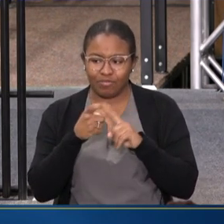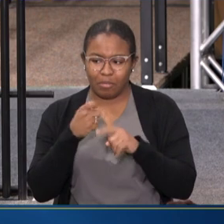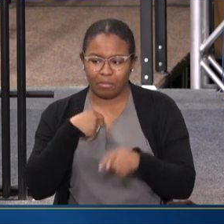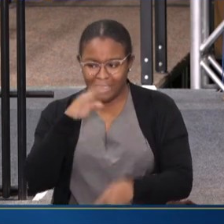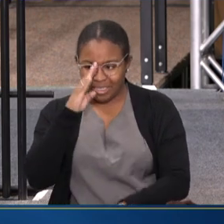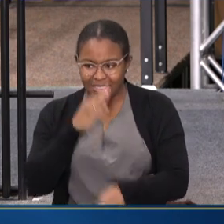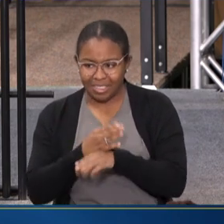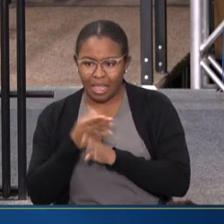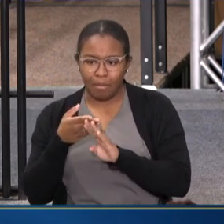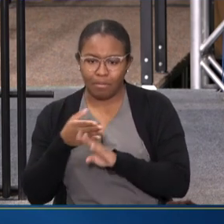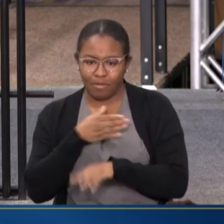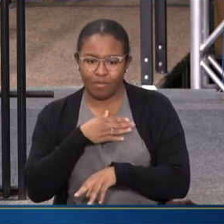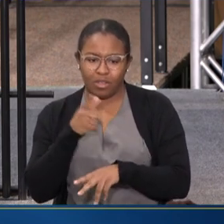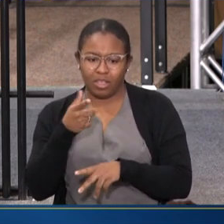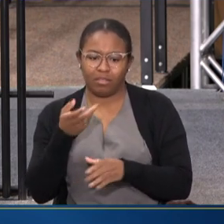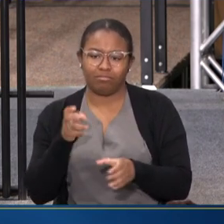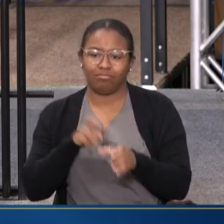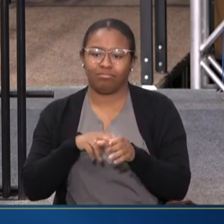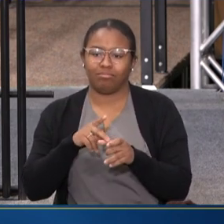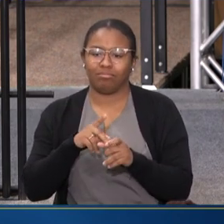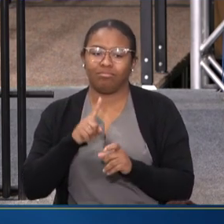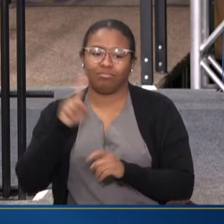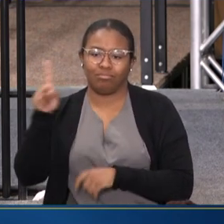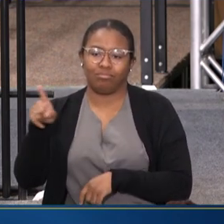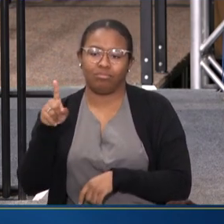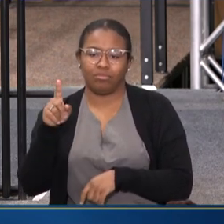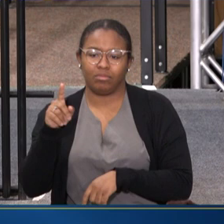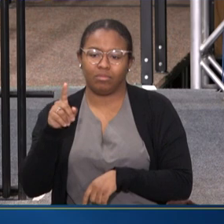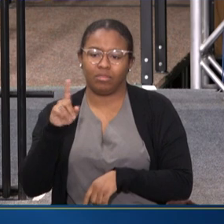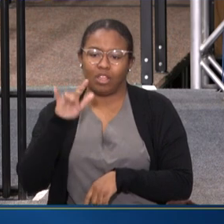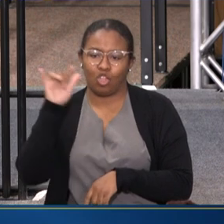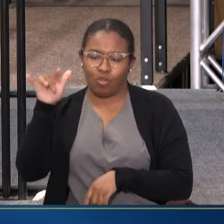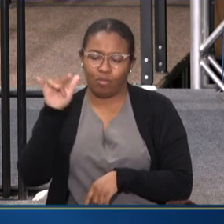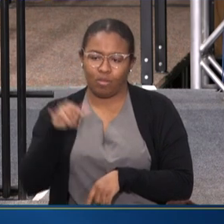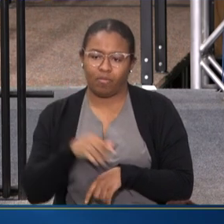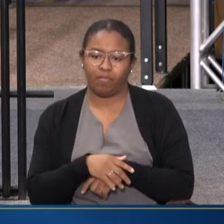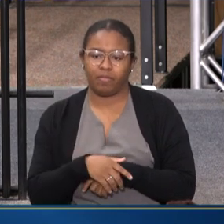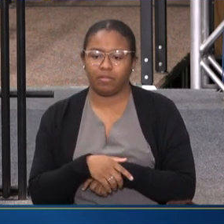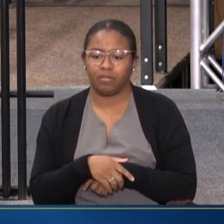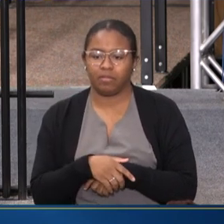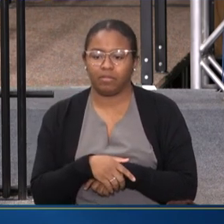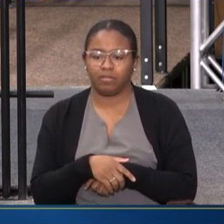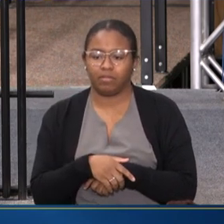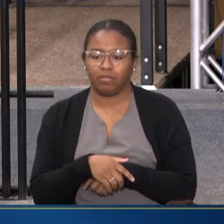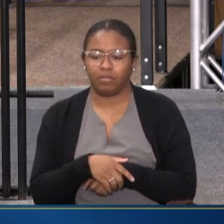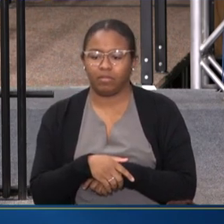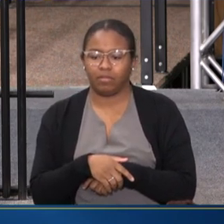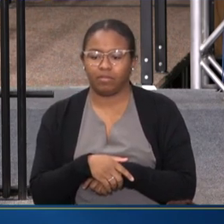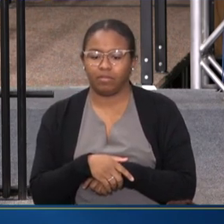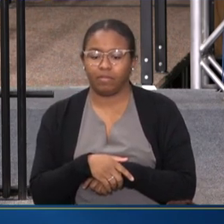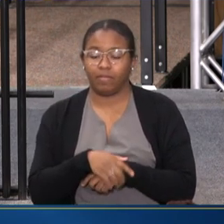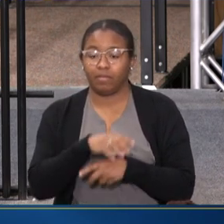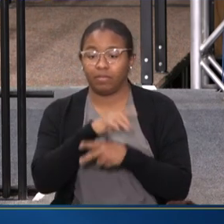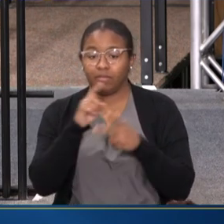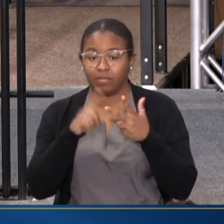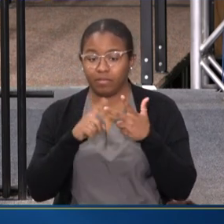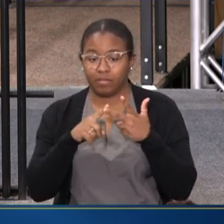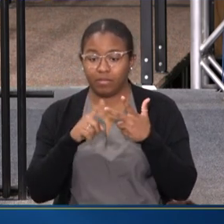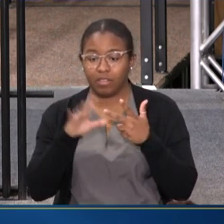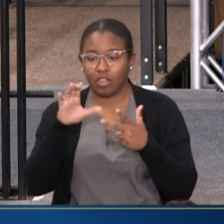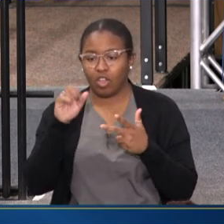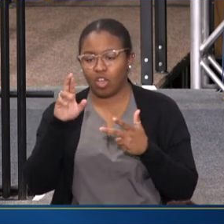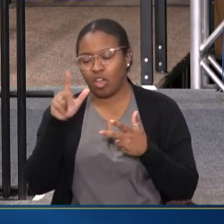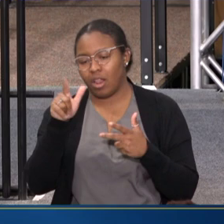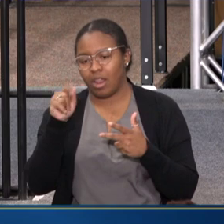MY SON BEFORE HE BOARDED THE BUS TO THE AIRPORT. MY THIRD FRIEND IS CARLOTTA